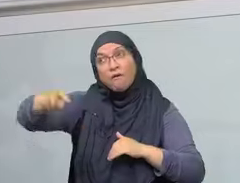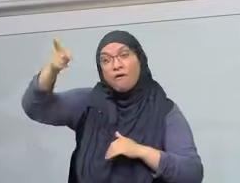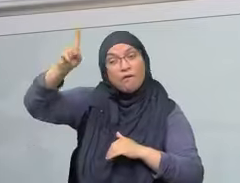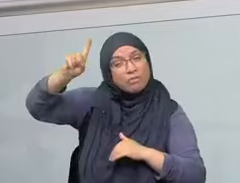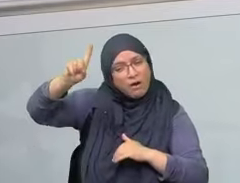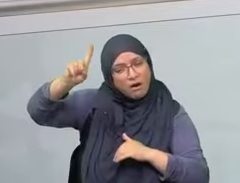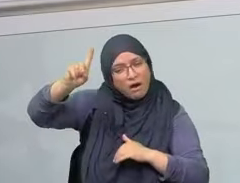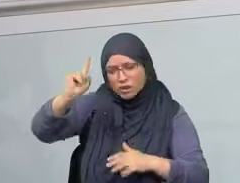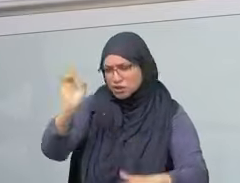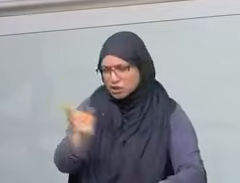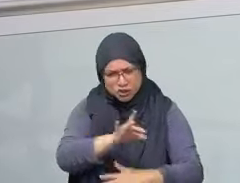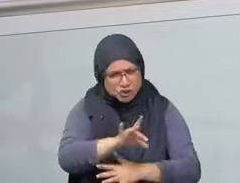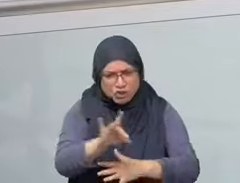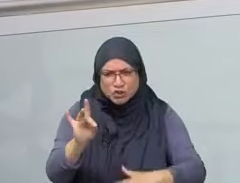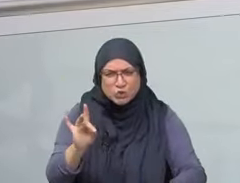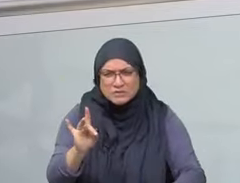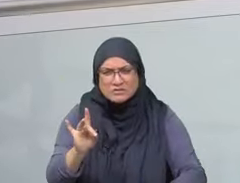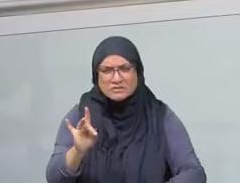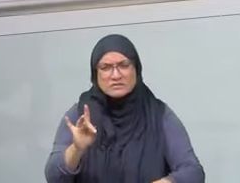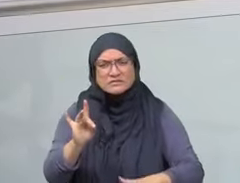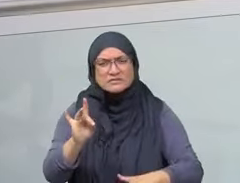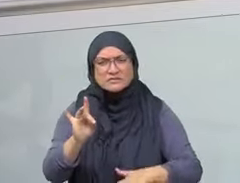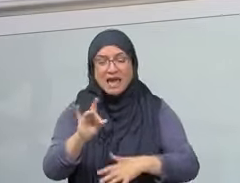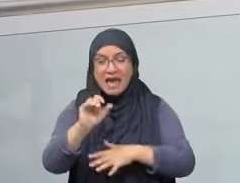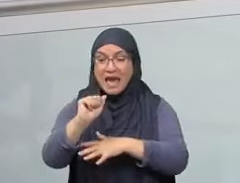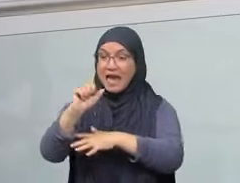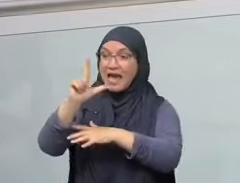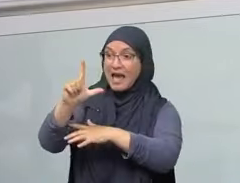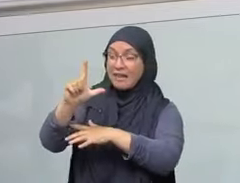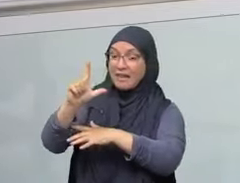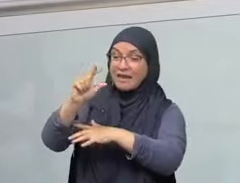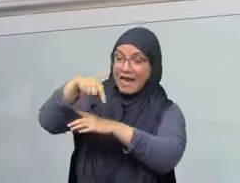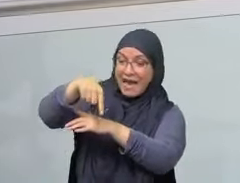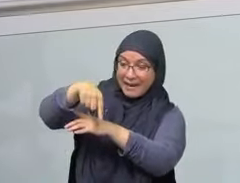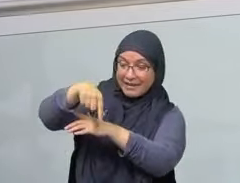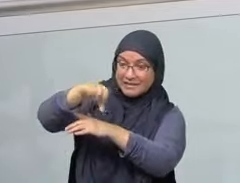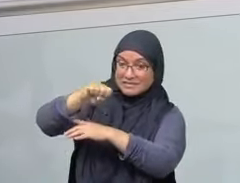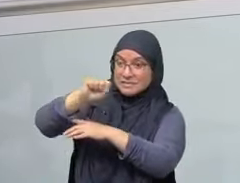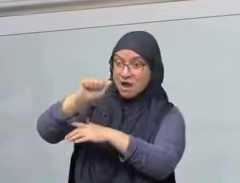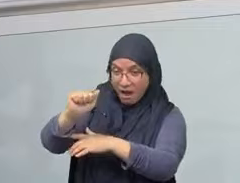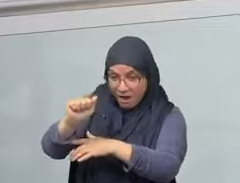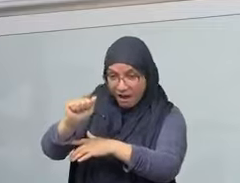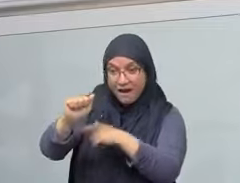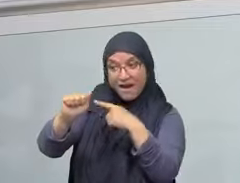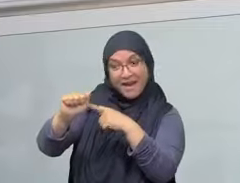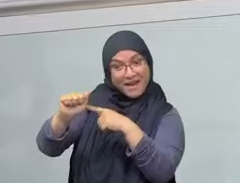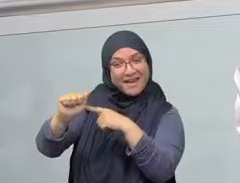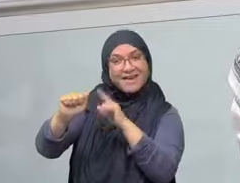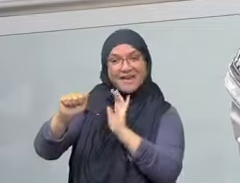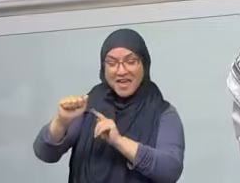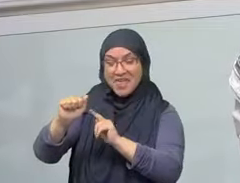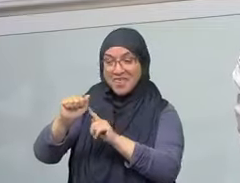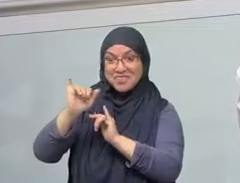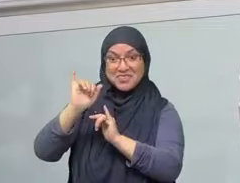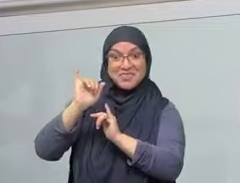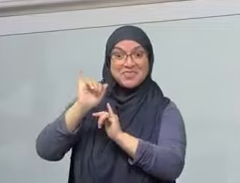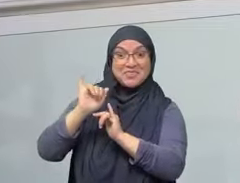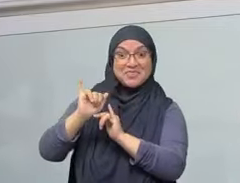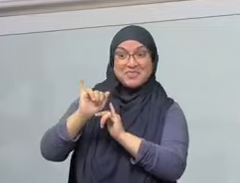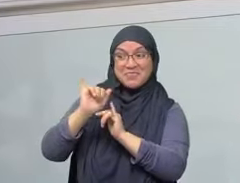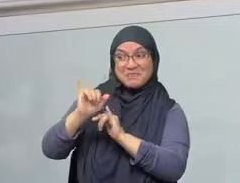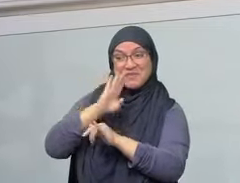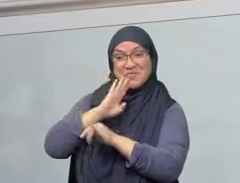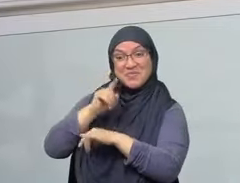-Mursaleen, the Imam of the Prophets and the Messengers. It was a way of honoring our prophet and it was a way of honoring those places